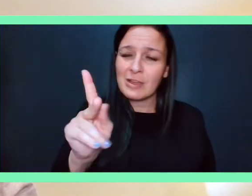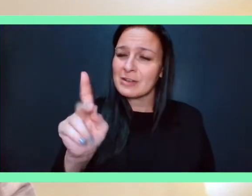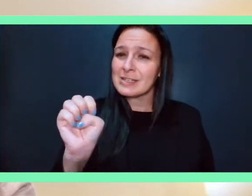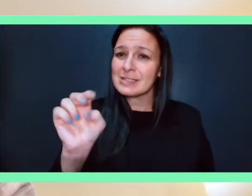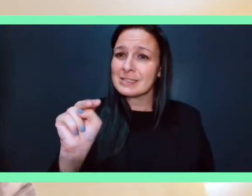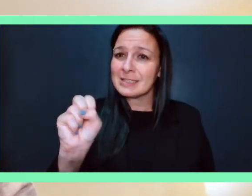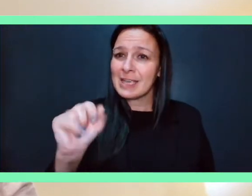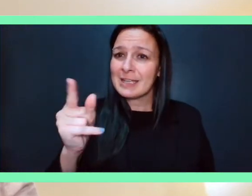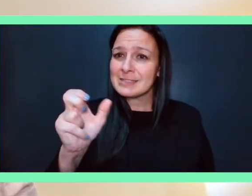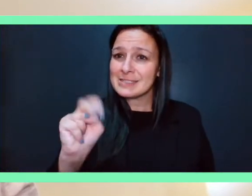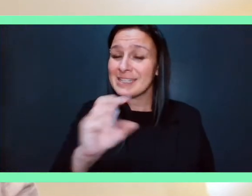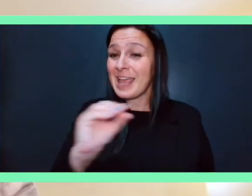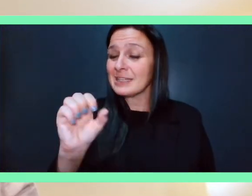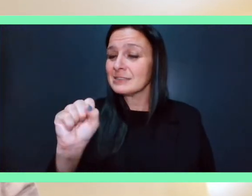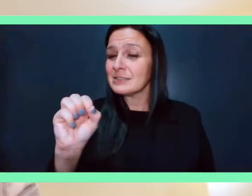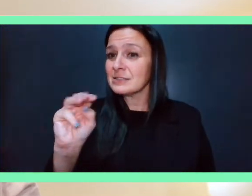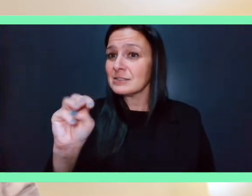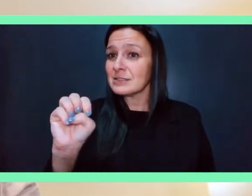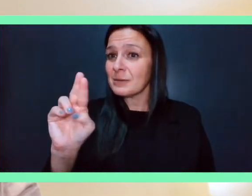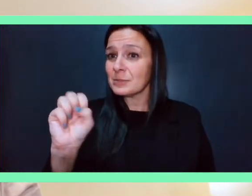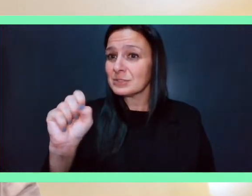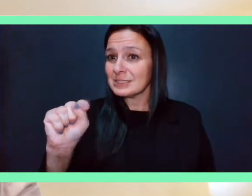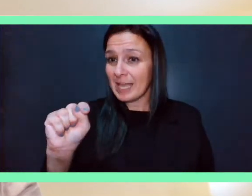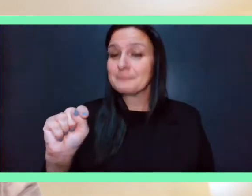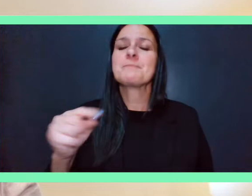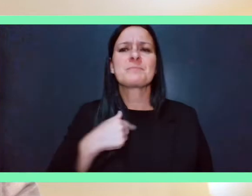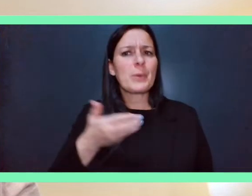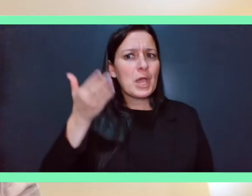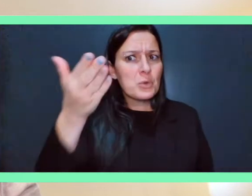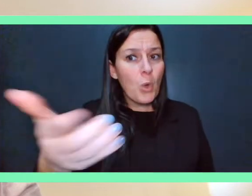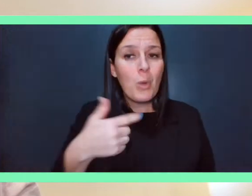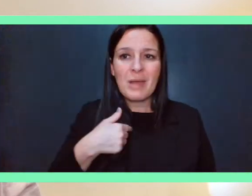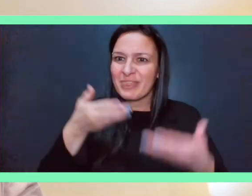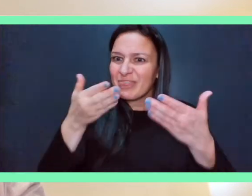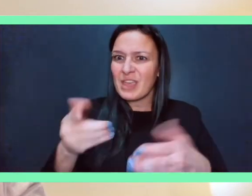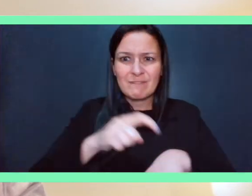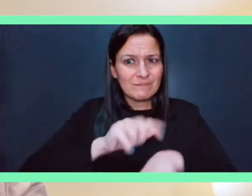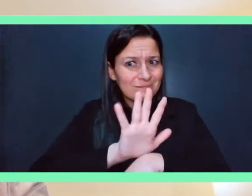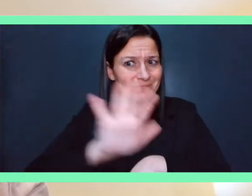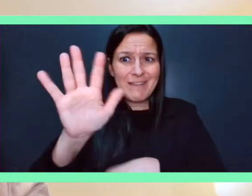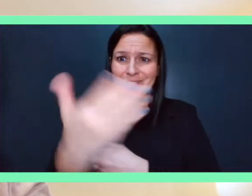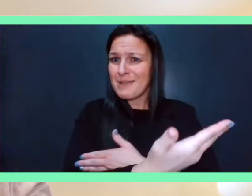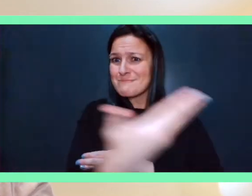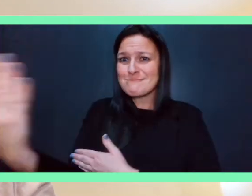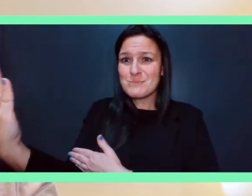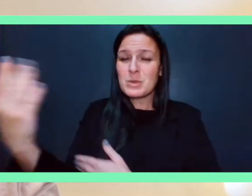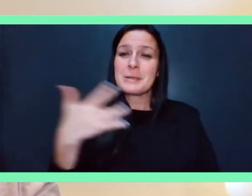which is Kensington and Somerset so I might go and be posted at five o'clock I